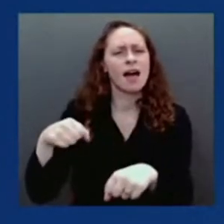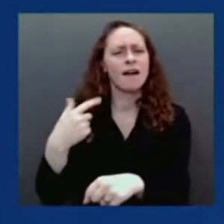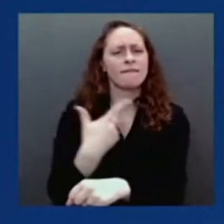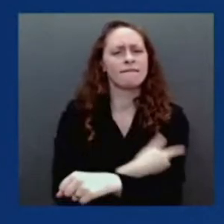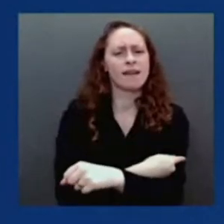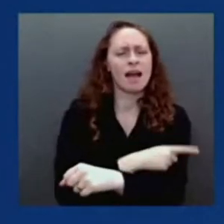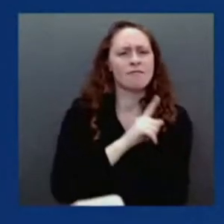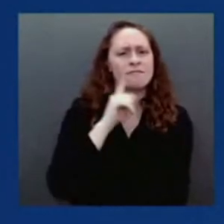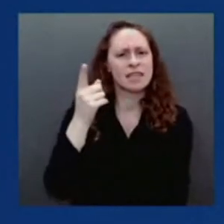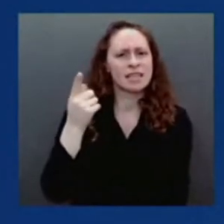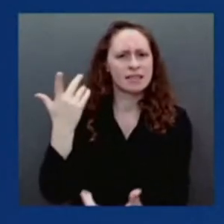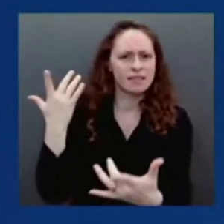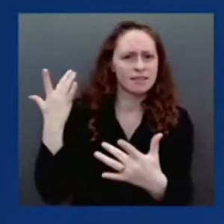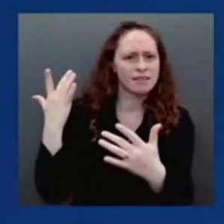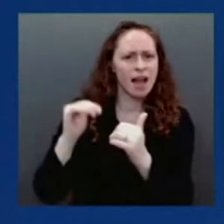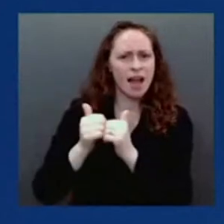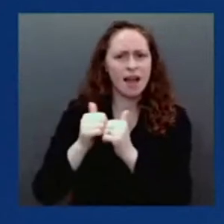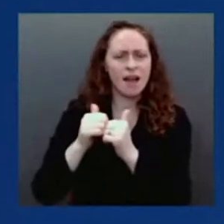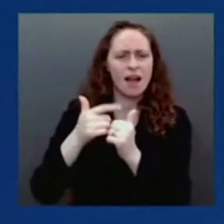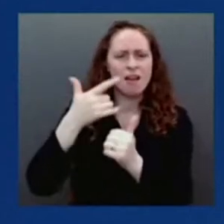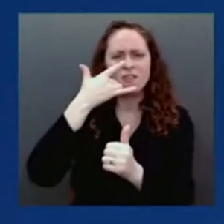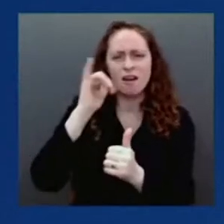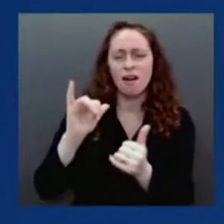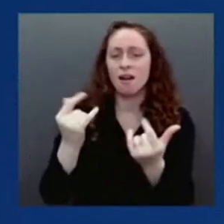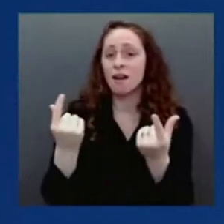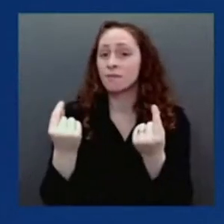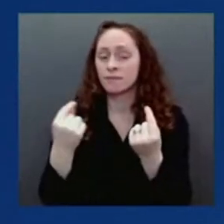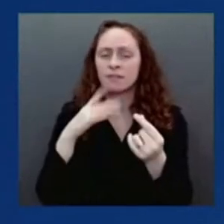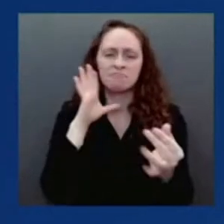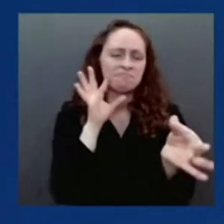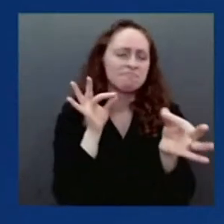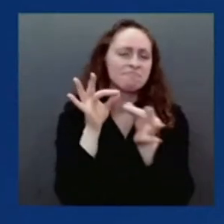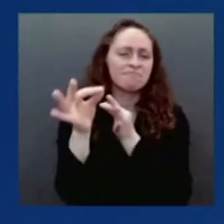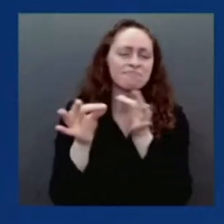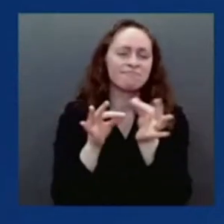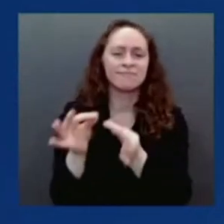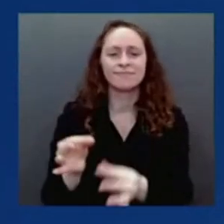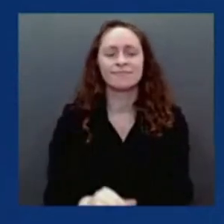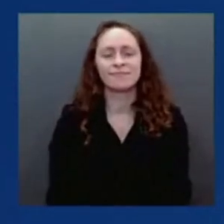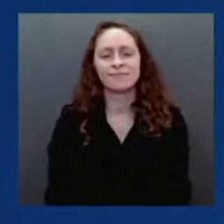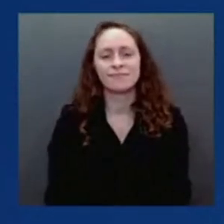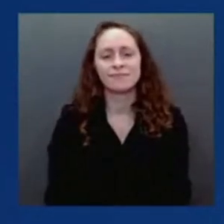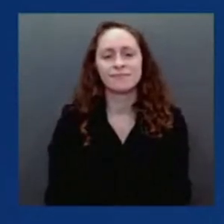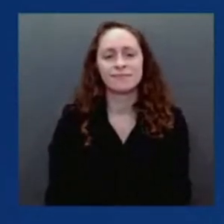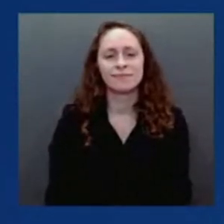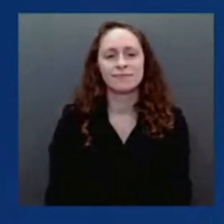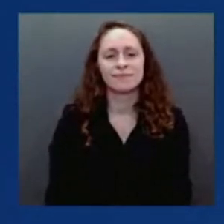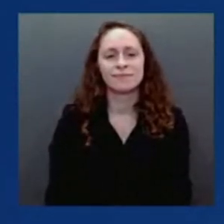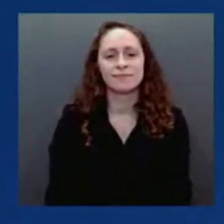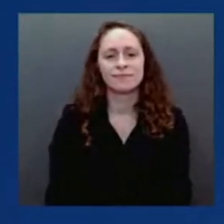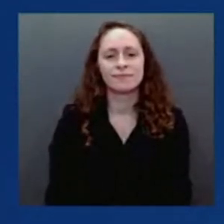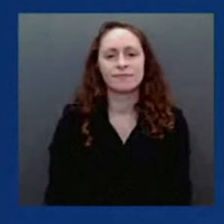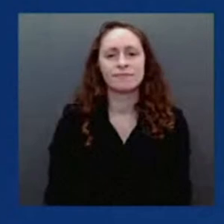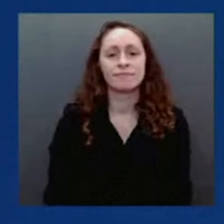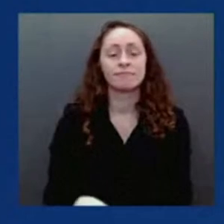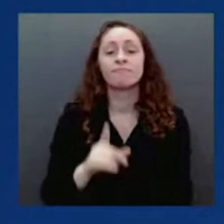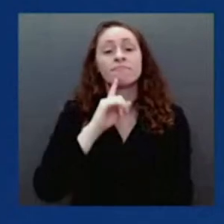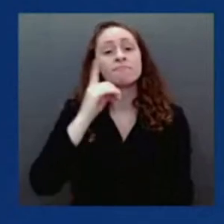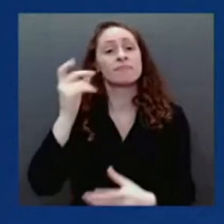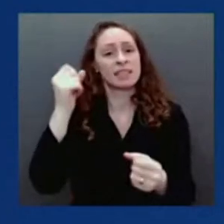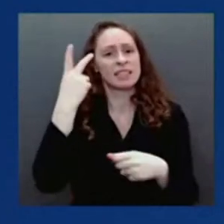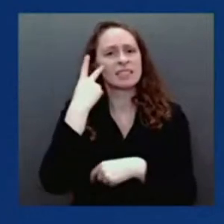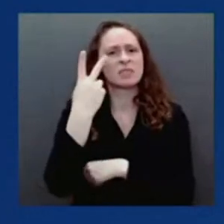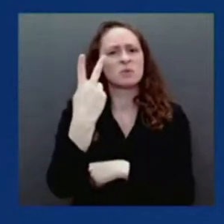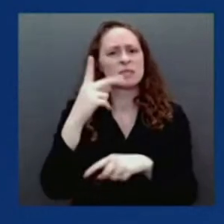that one can look at it as a vaccine platform and a vaccine immunogen. The platform currently now that we talk about